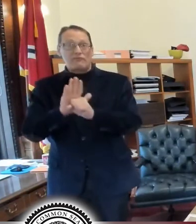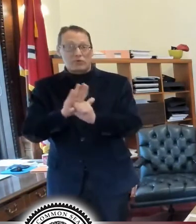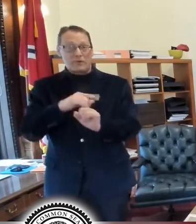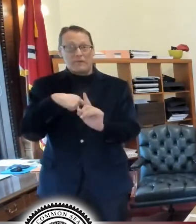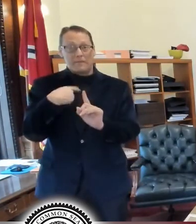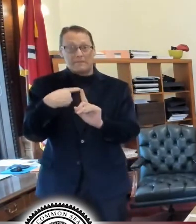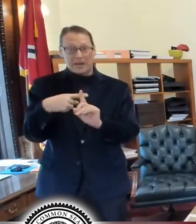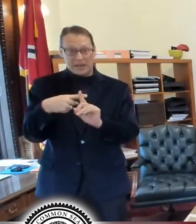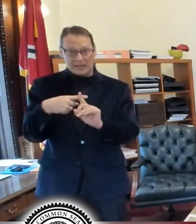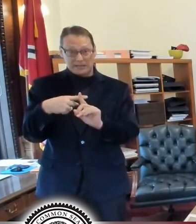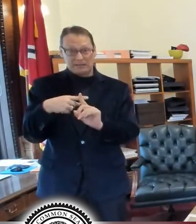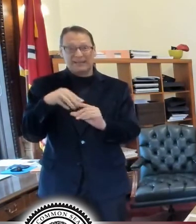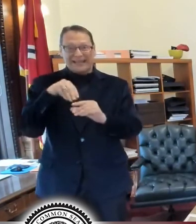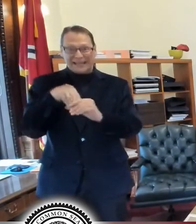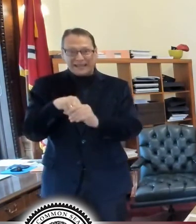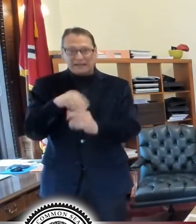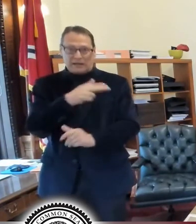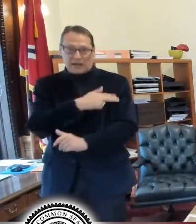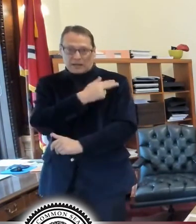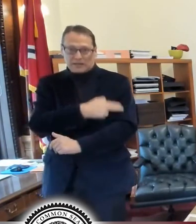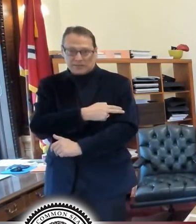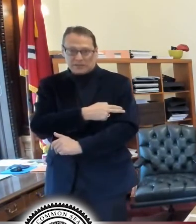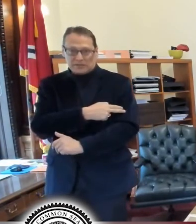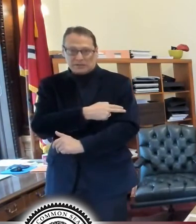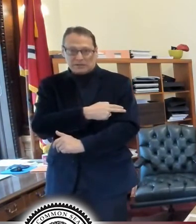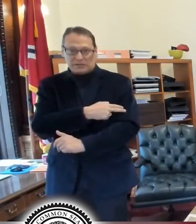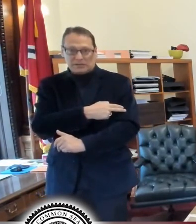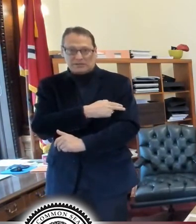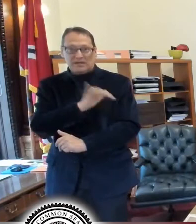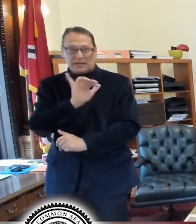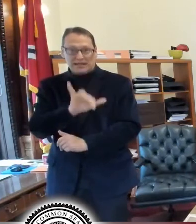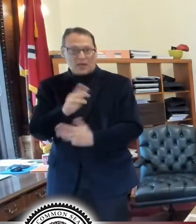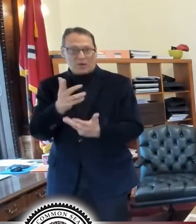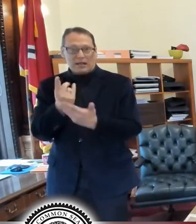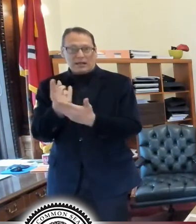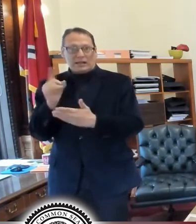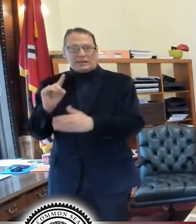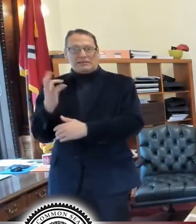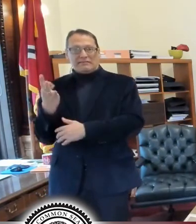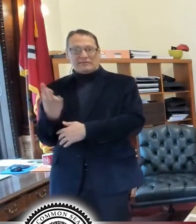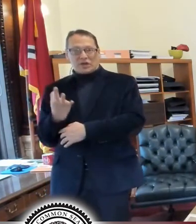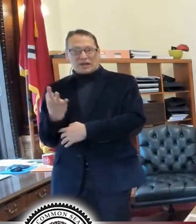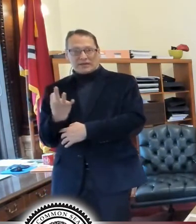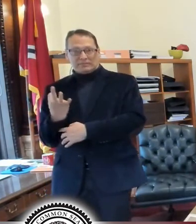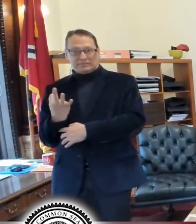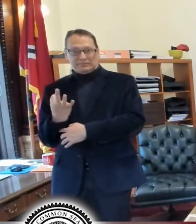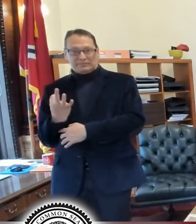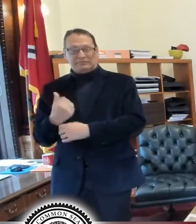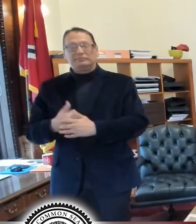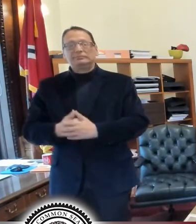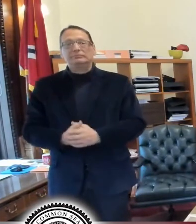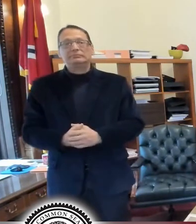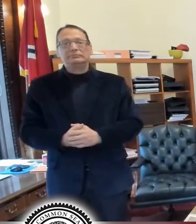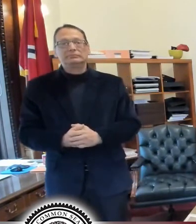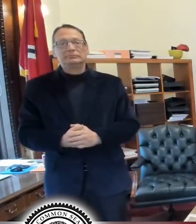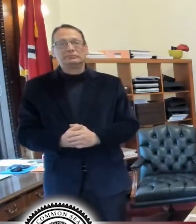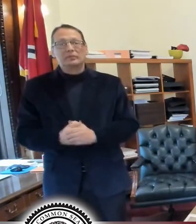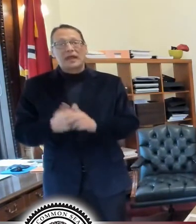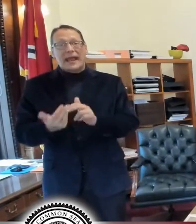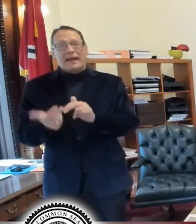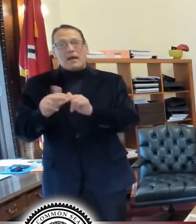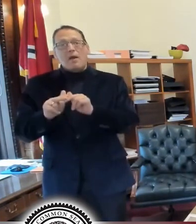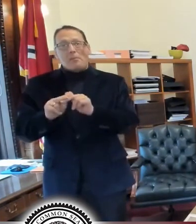COVID cases in the hospital last Friday. That's up almost